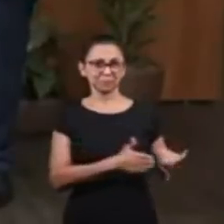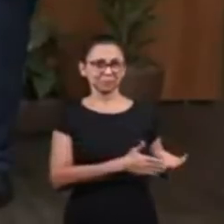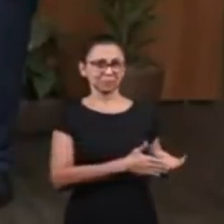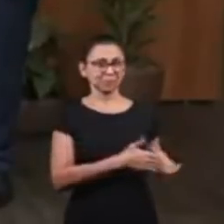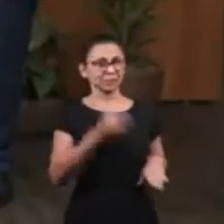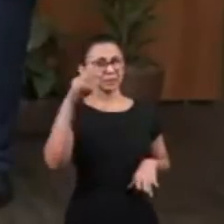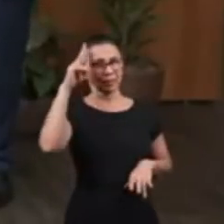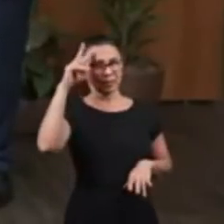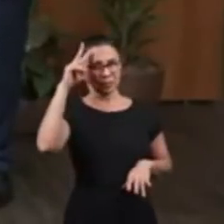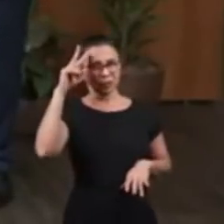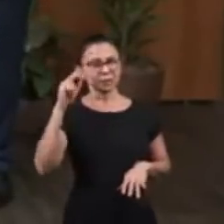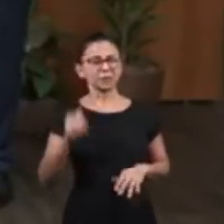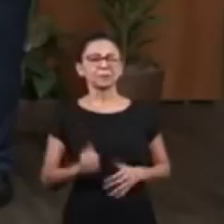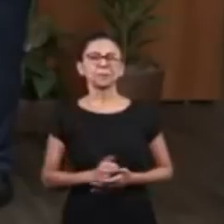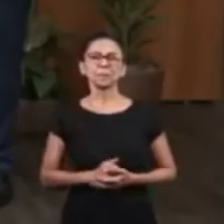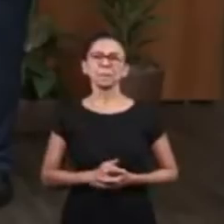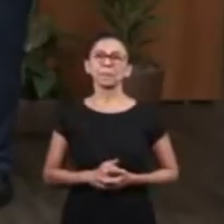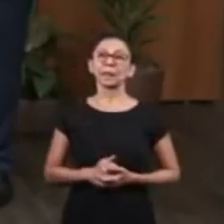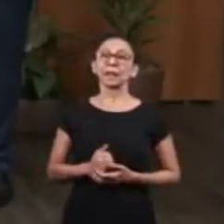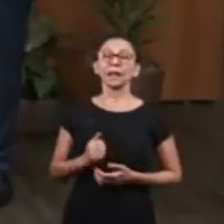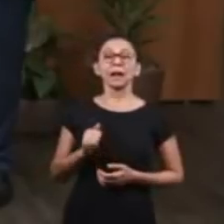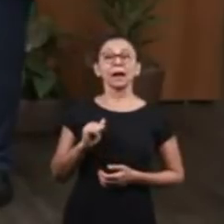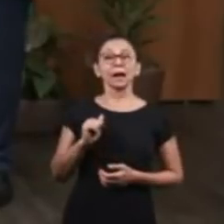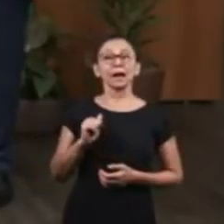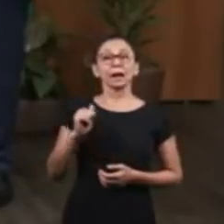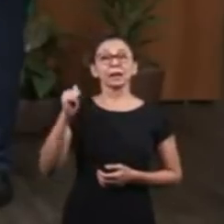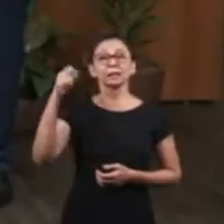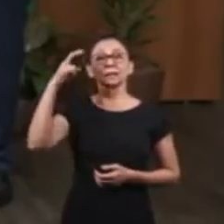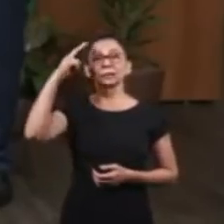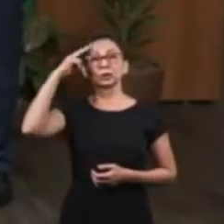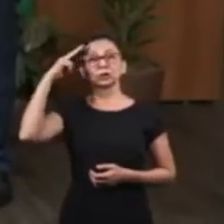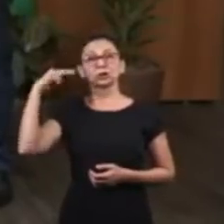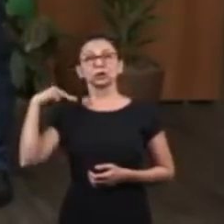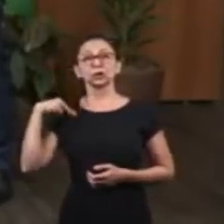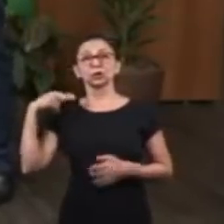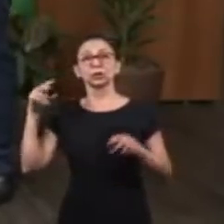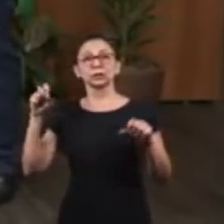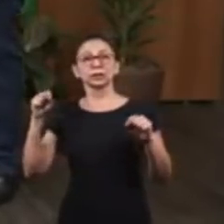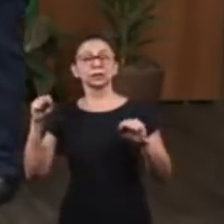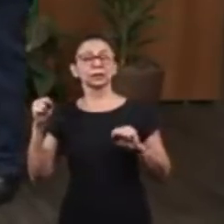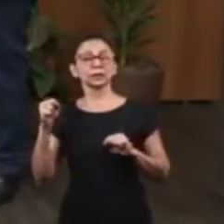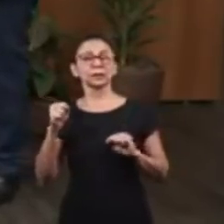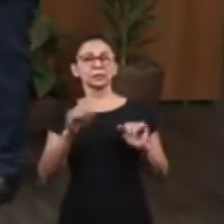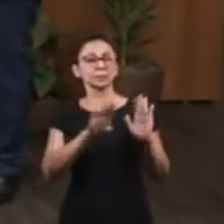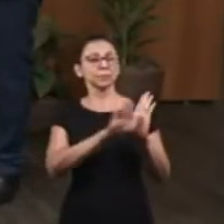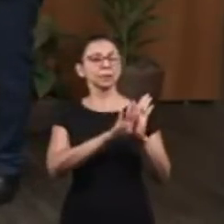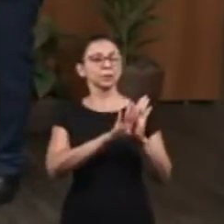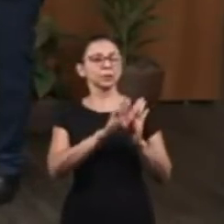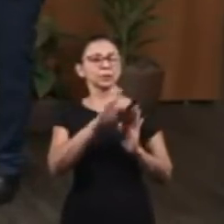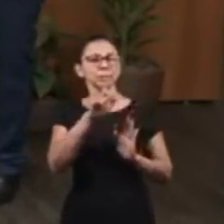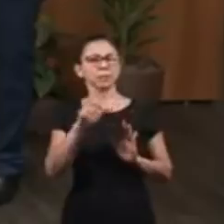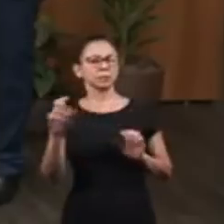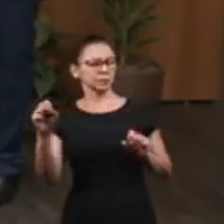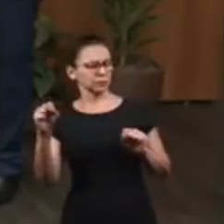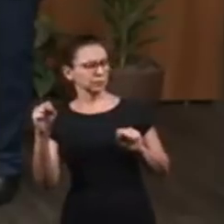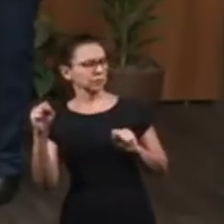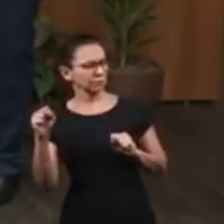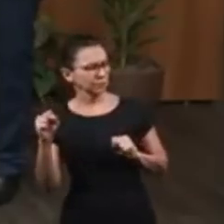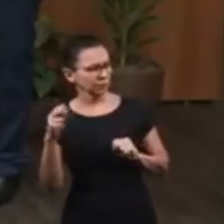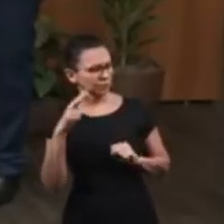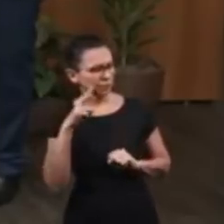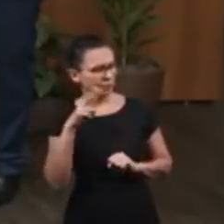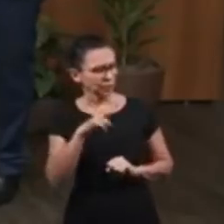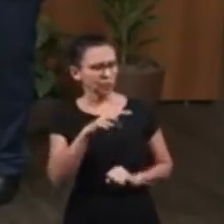After that, Joseph raised his eyes and saw Benjamin and asked, Is this your youngest